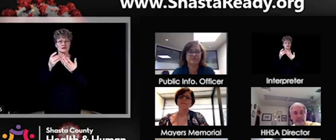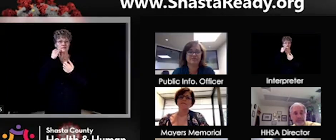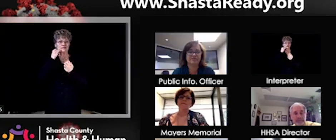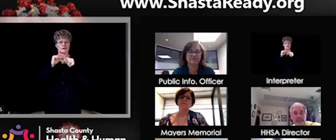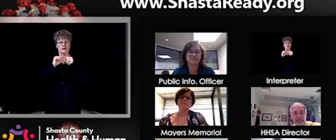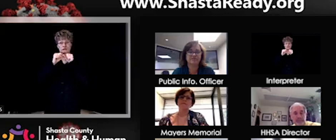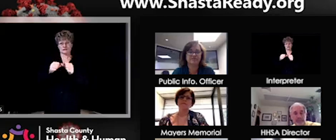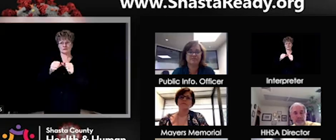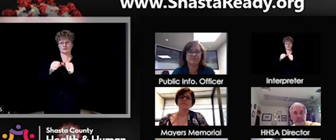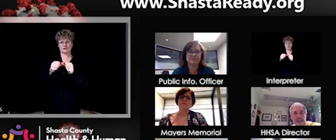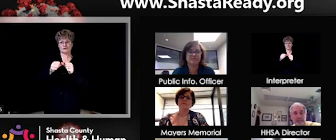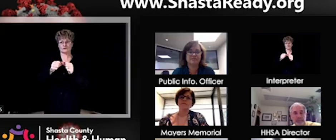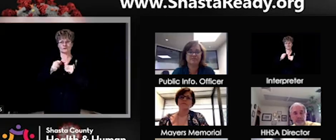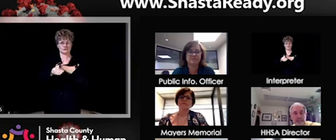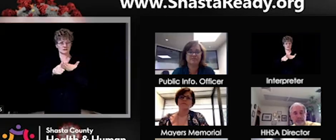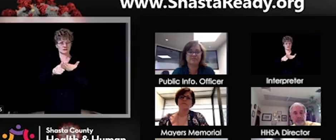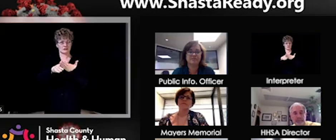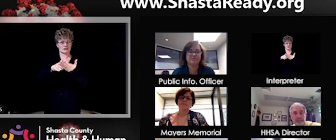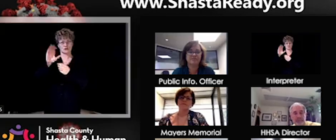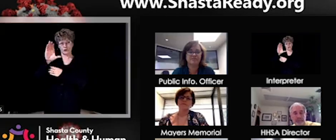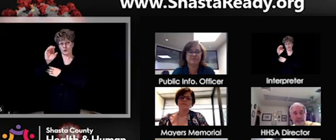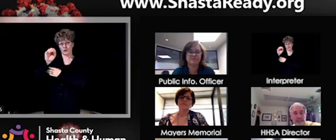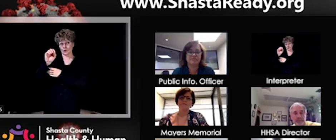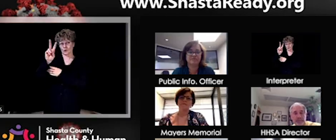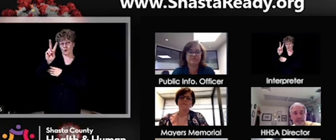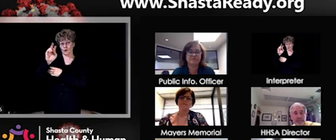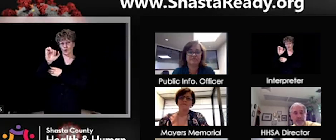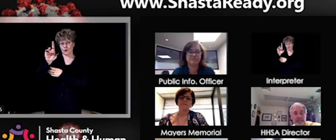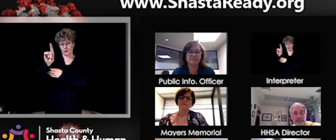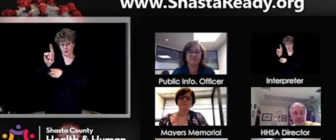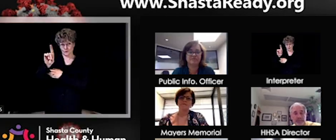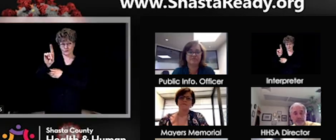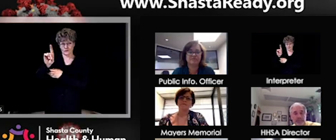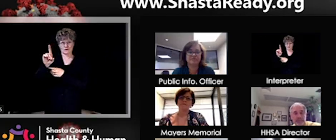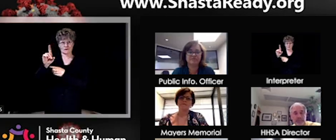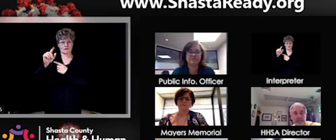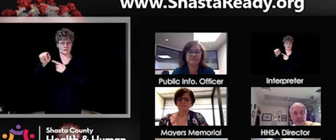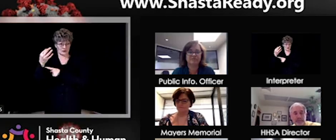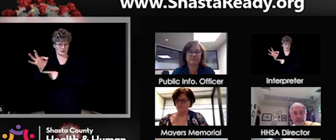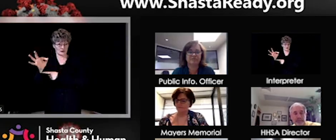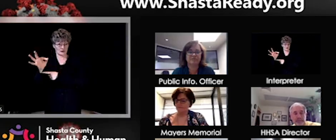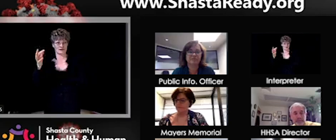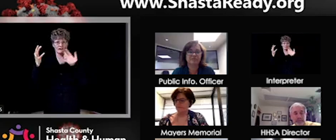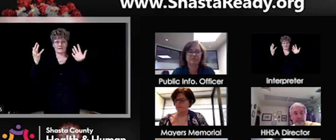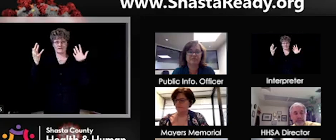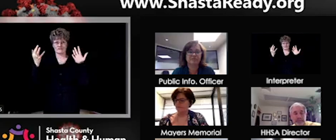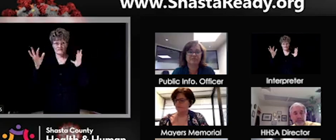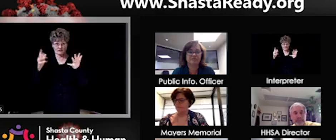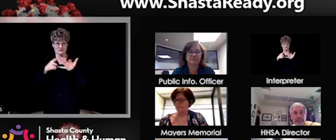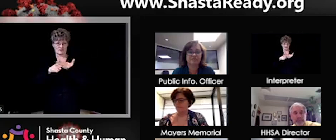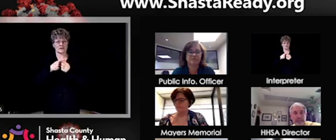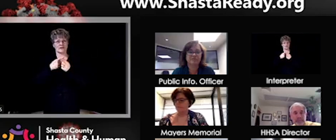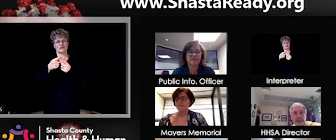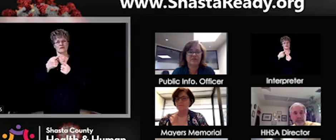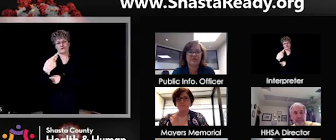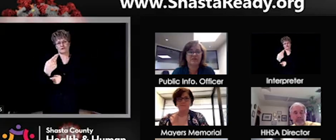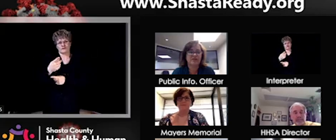uh, you guys after this call, if that would suffice. That would work for me. Uh, sure.